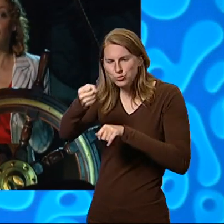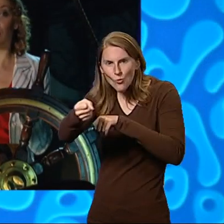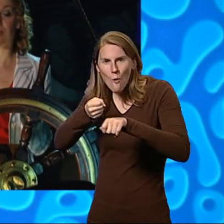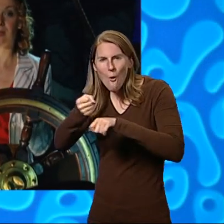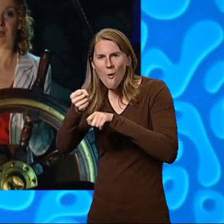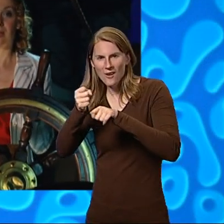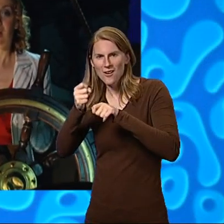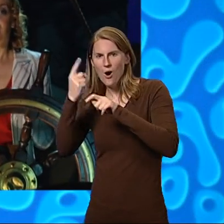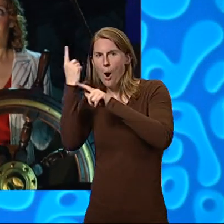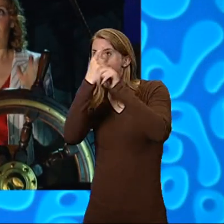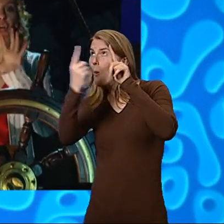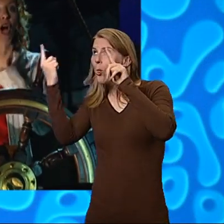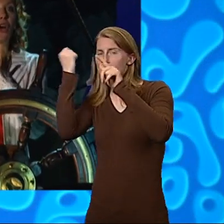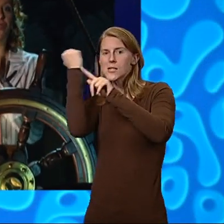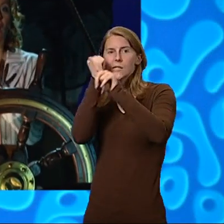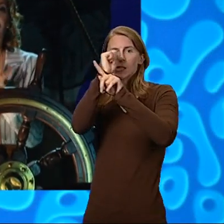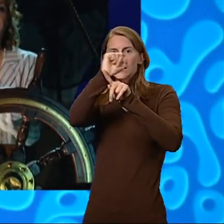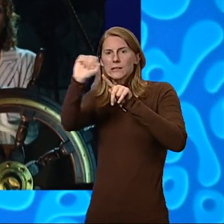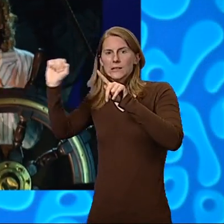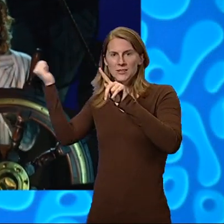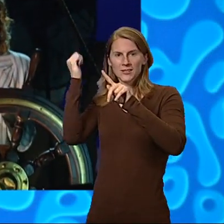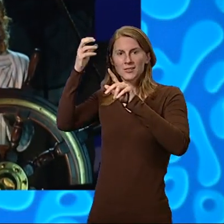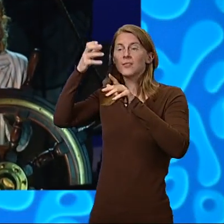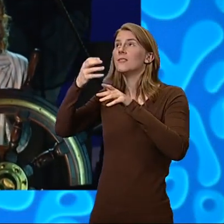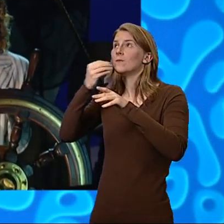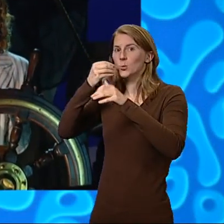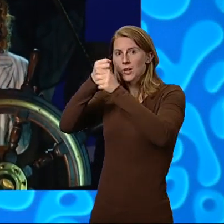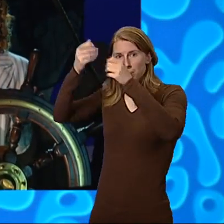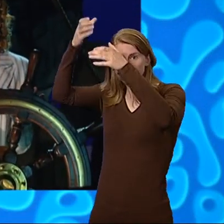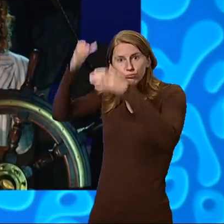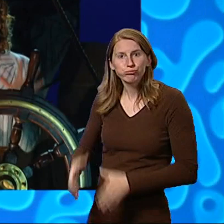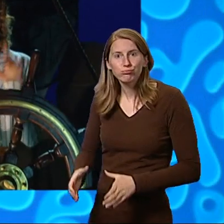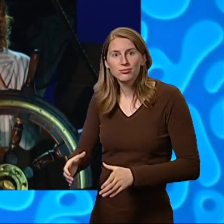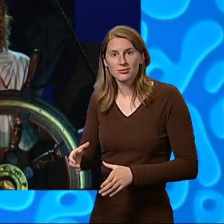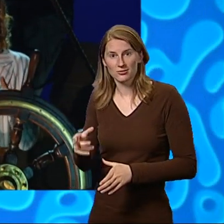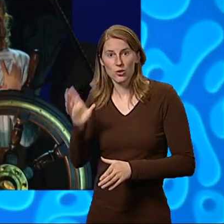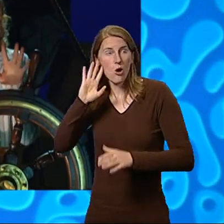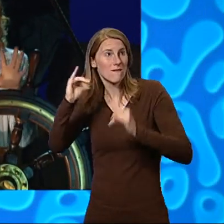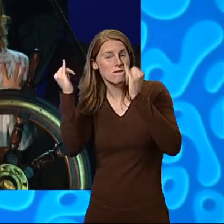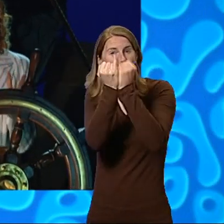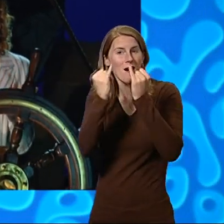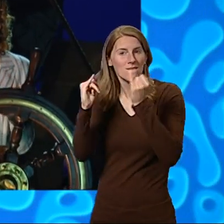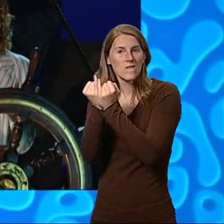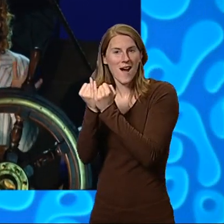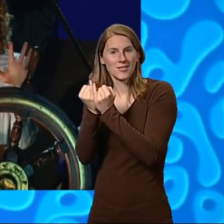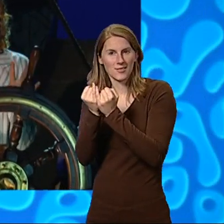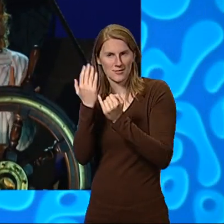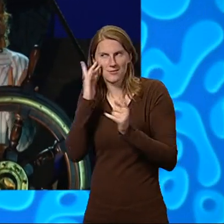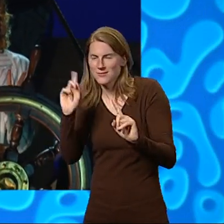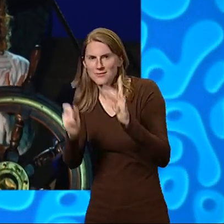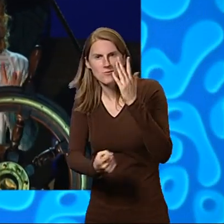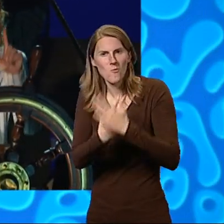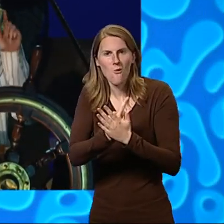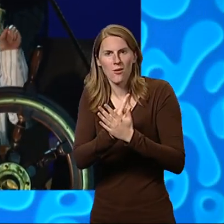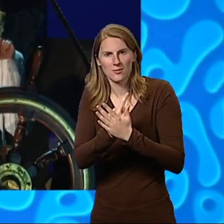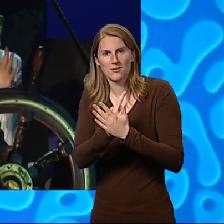the food cupboard. Smudge heard the fight but had no idea what was going on. Then, just as the pirates tried to grab the